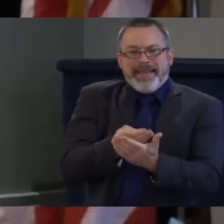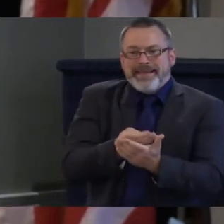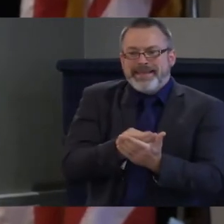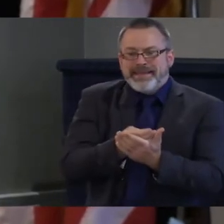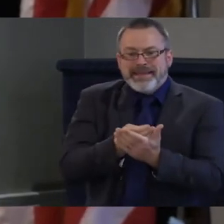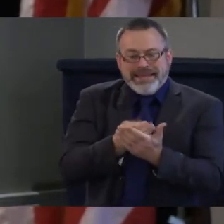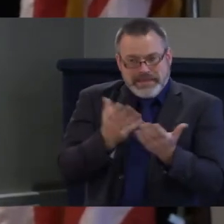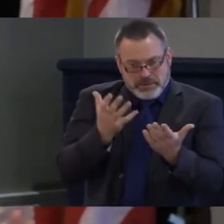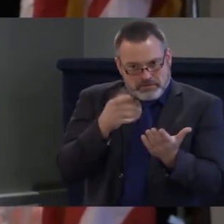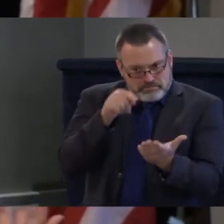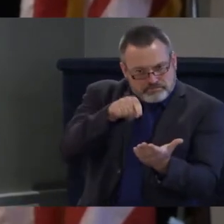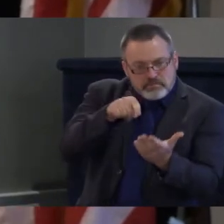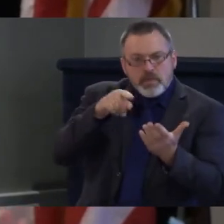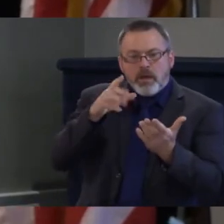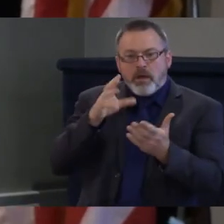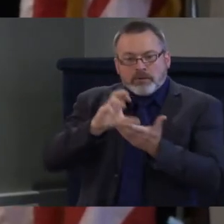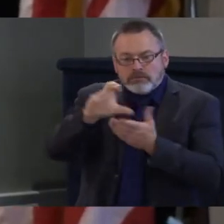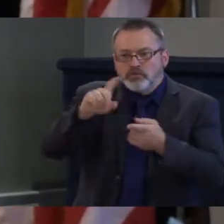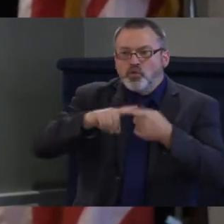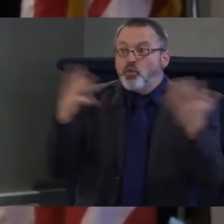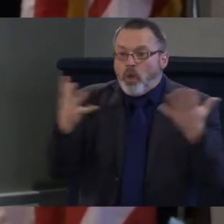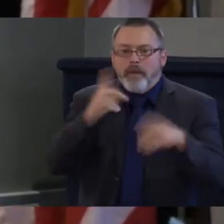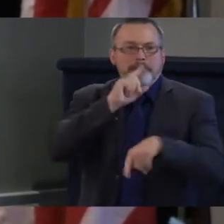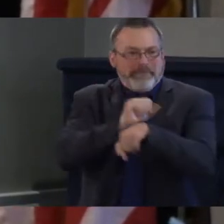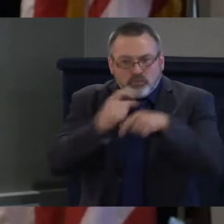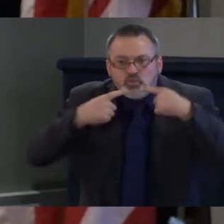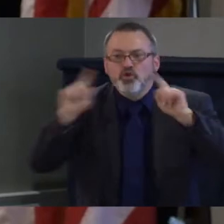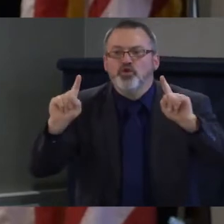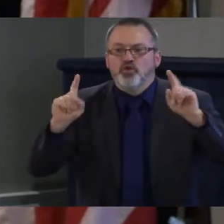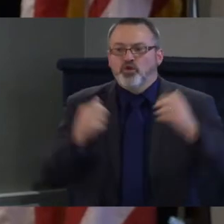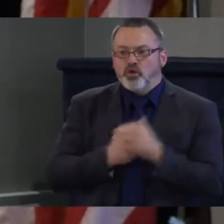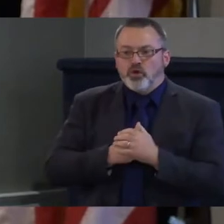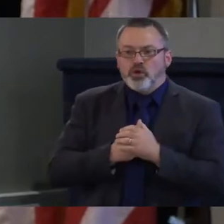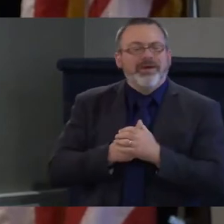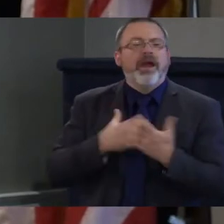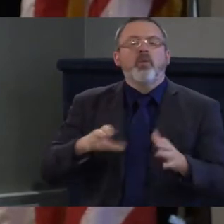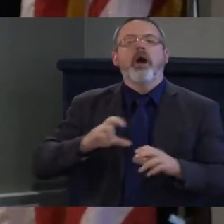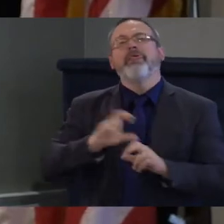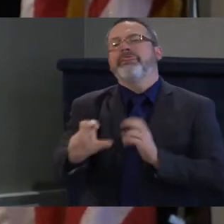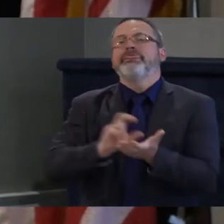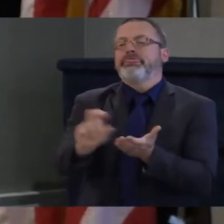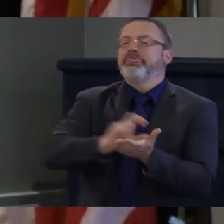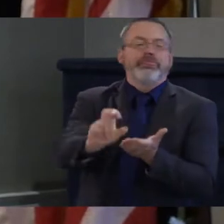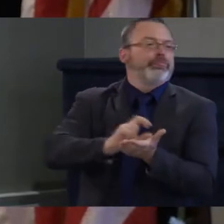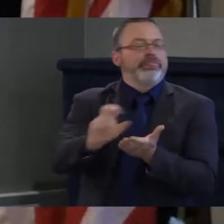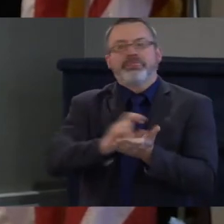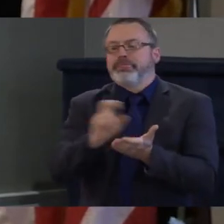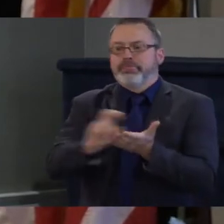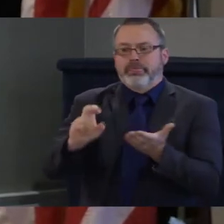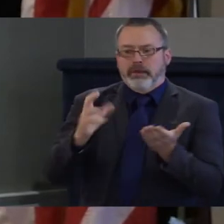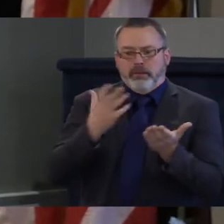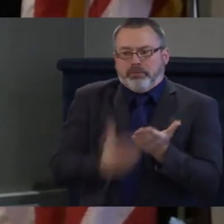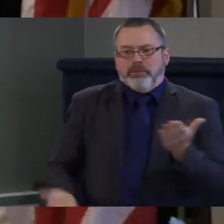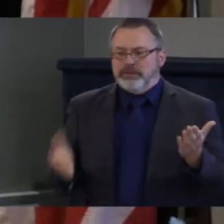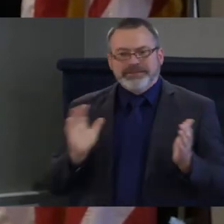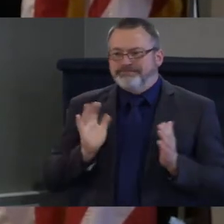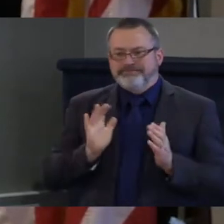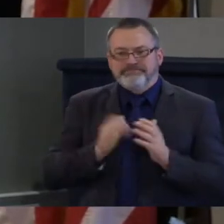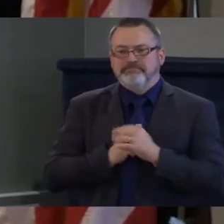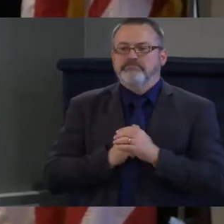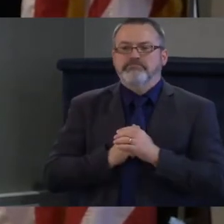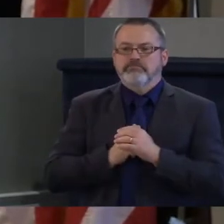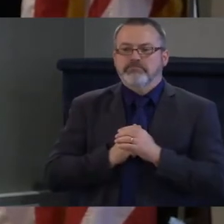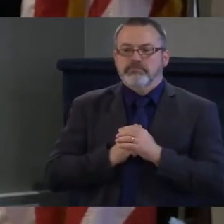than just kind of throwing money at the problem why don't we identify and support organizations like Catalyst